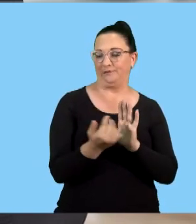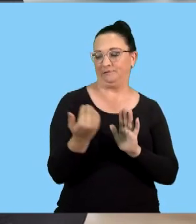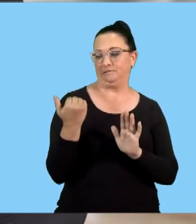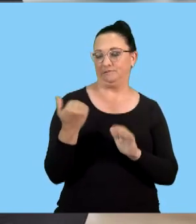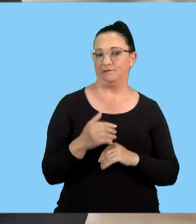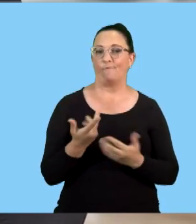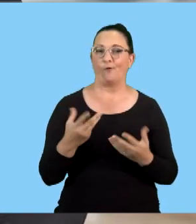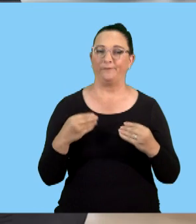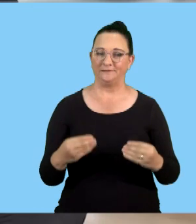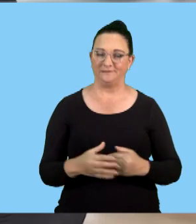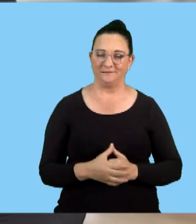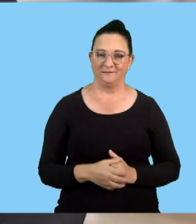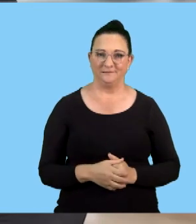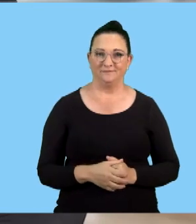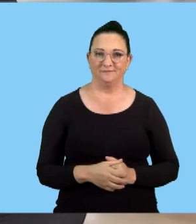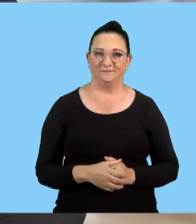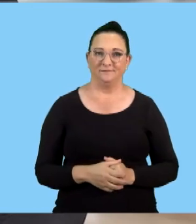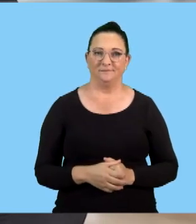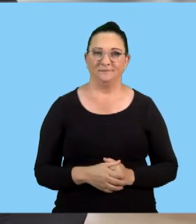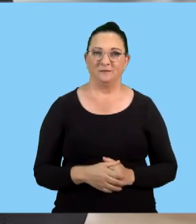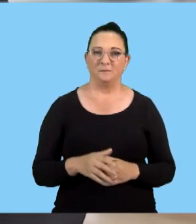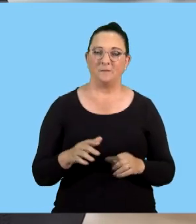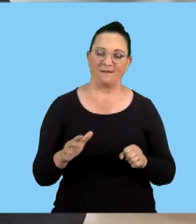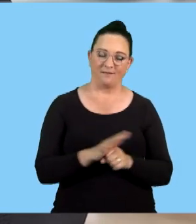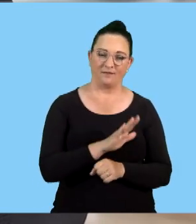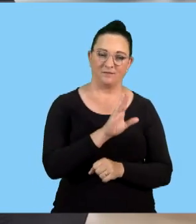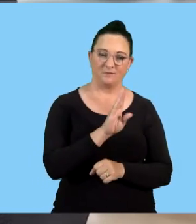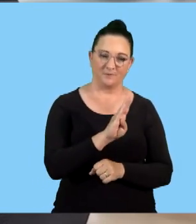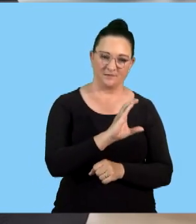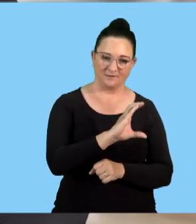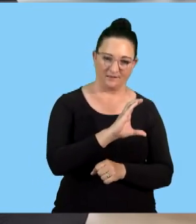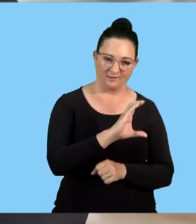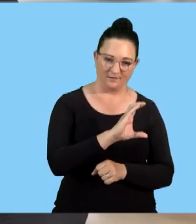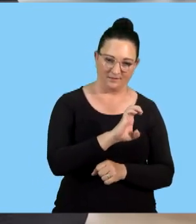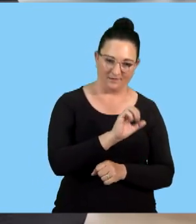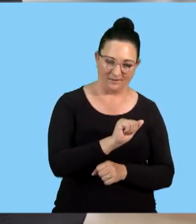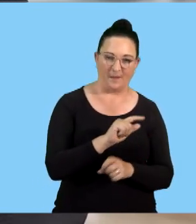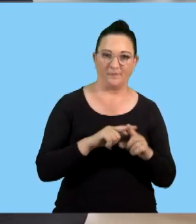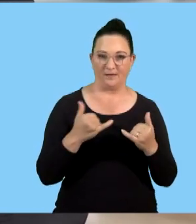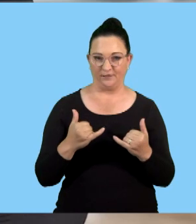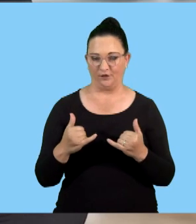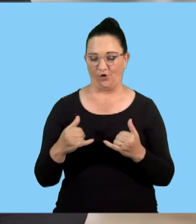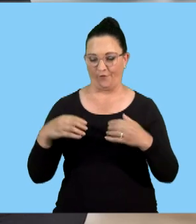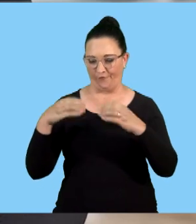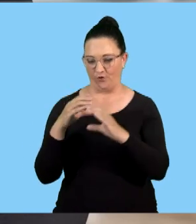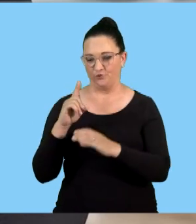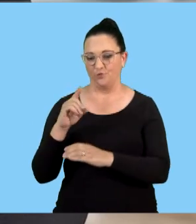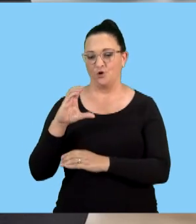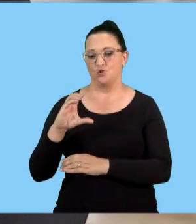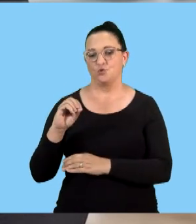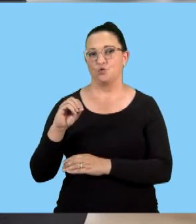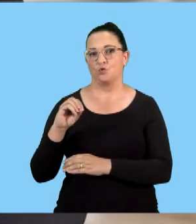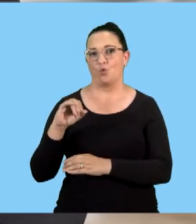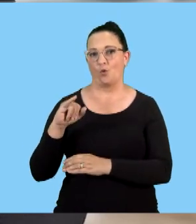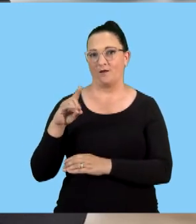legislation on businesses. We have covered the BCA, now we're going to focus on the COIDA, which is the